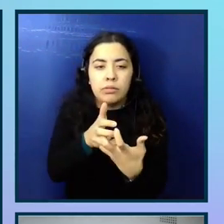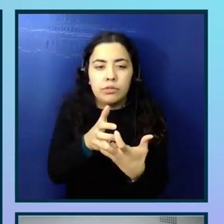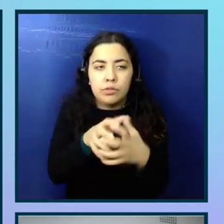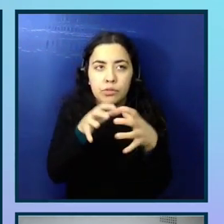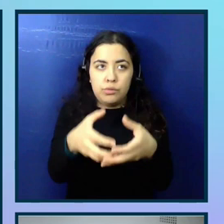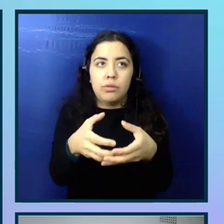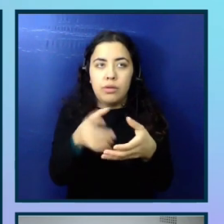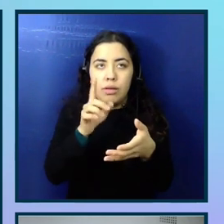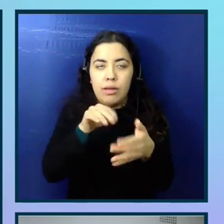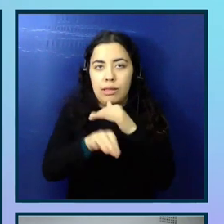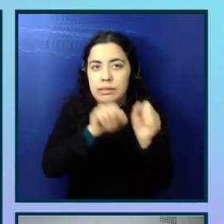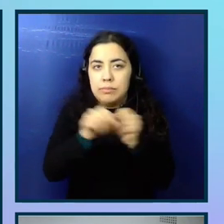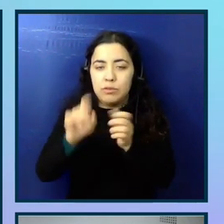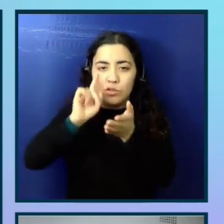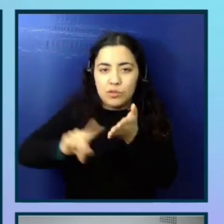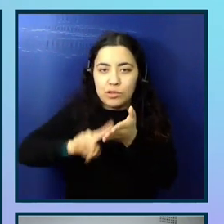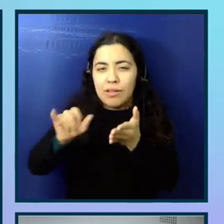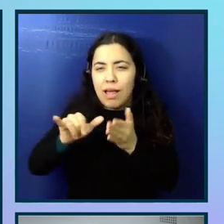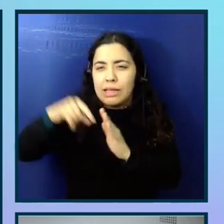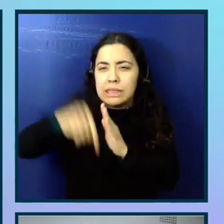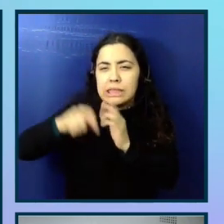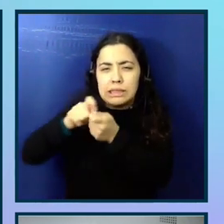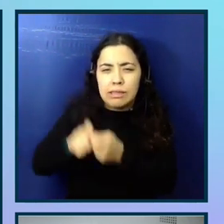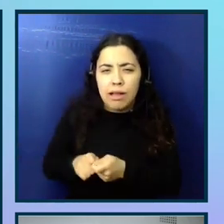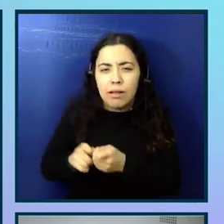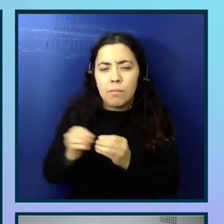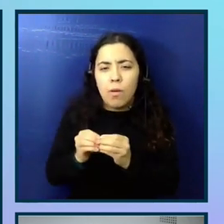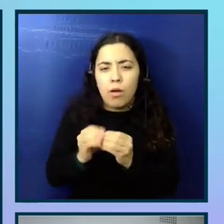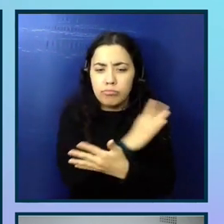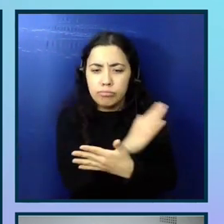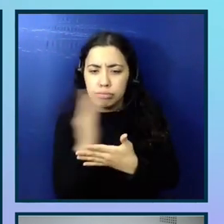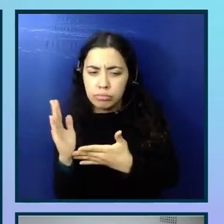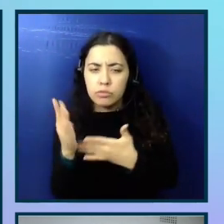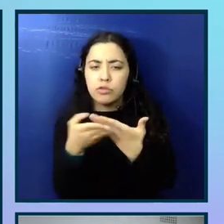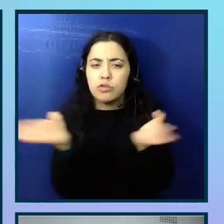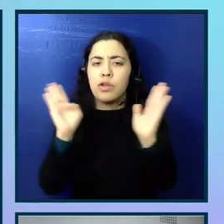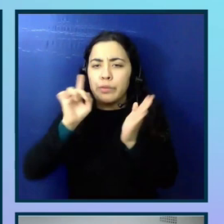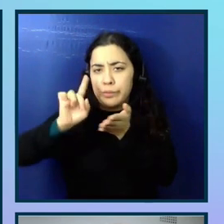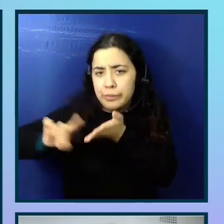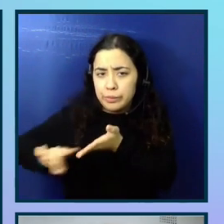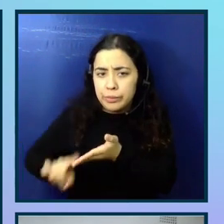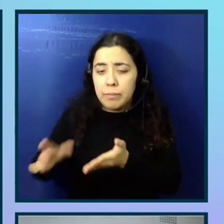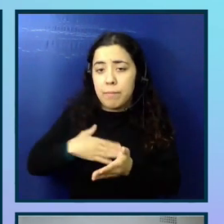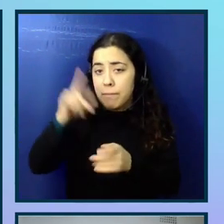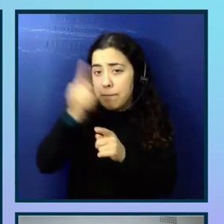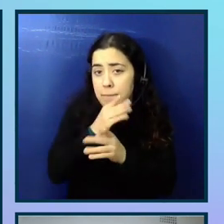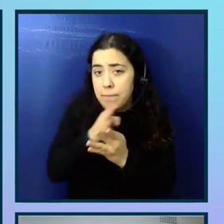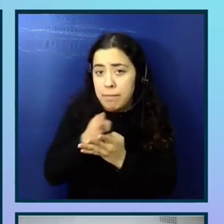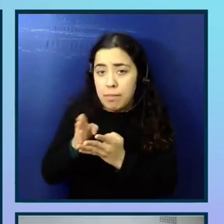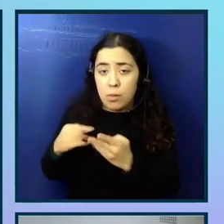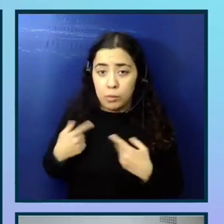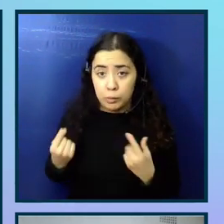research. So I'm thinking like more in depth and longitudinal like research. So my method that I personally